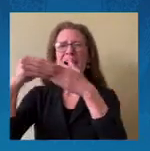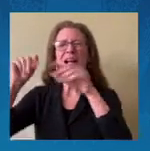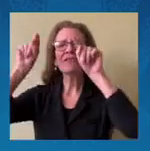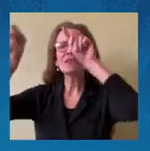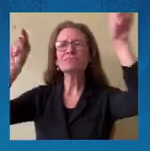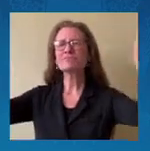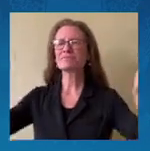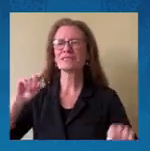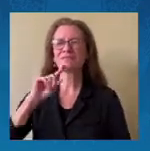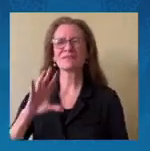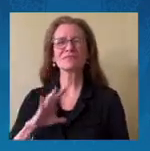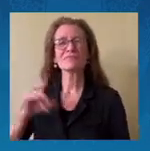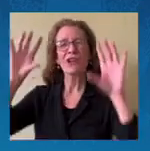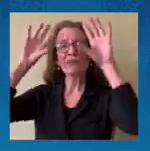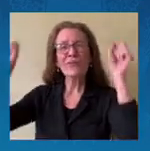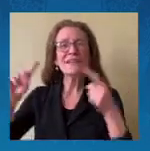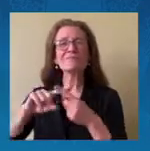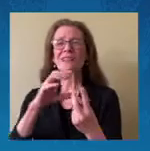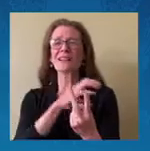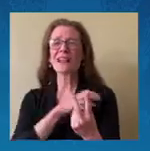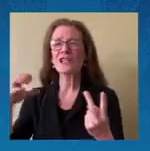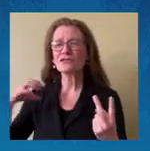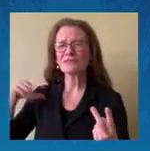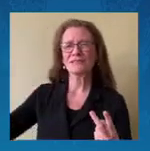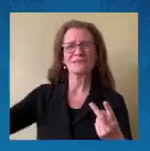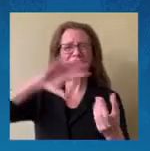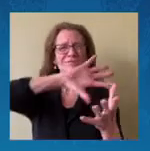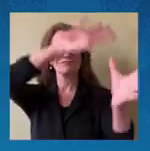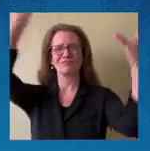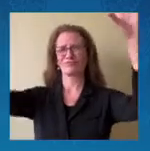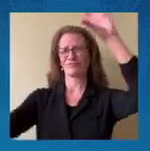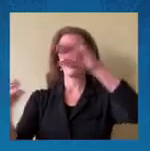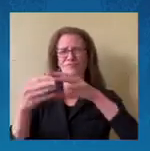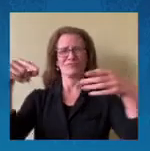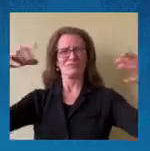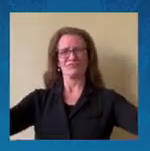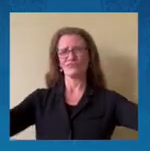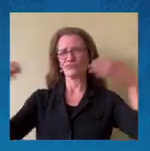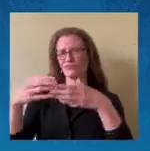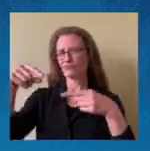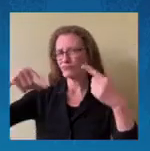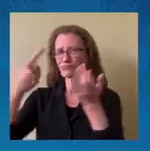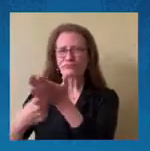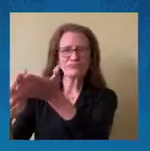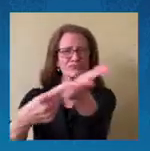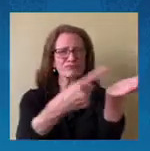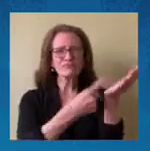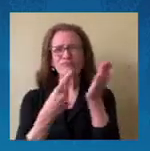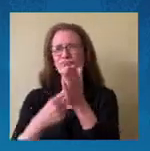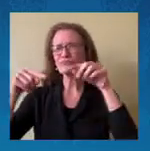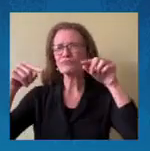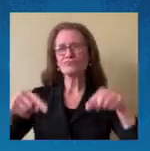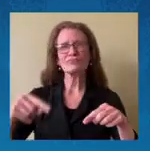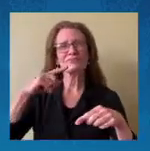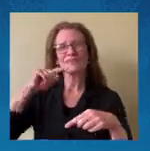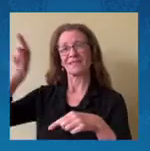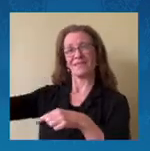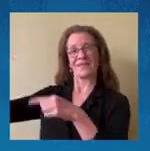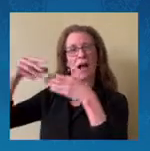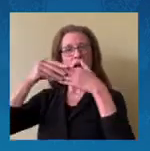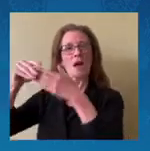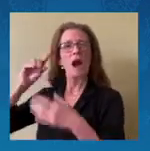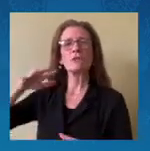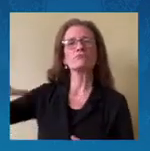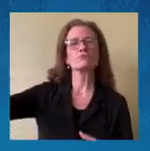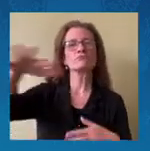Taking a role of leadership. Not only in this discussion. But as heads of their agencies. On the work ahead. And the commitments. That we are prepared to make. Today.